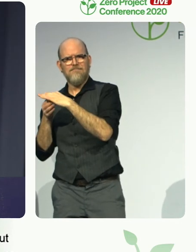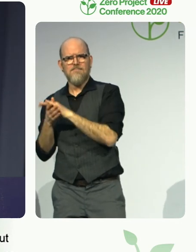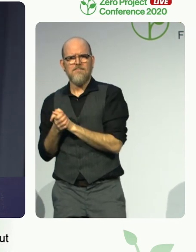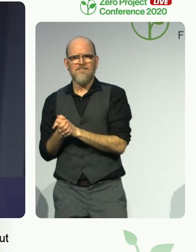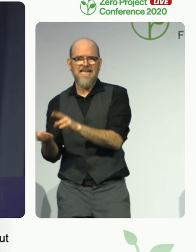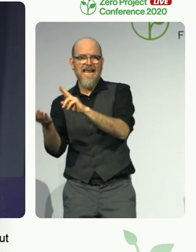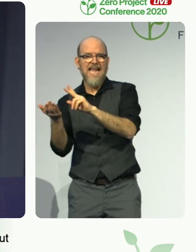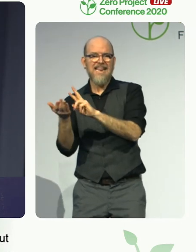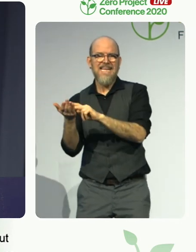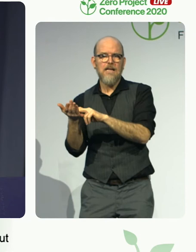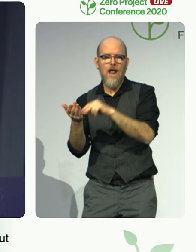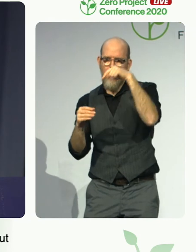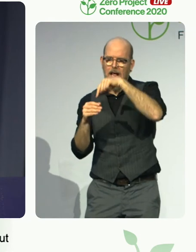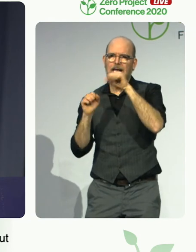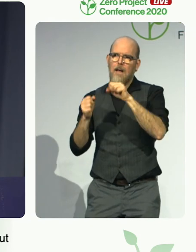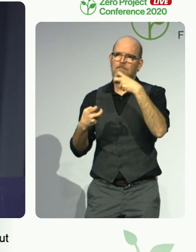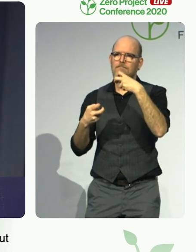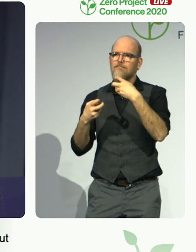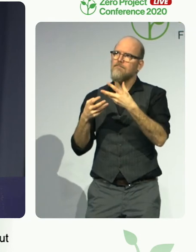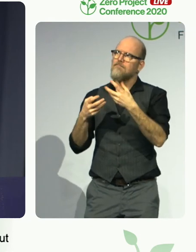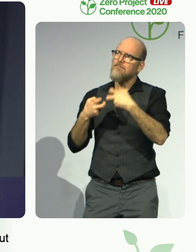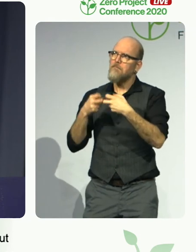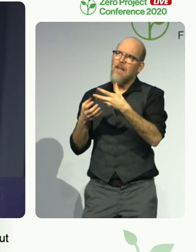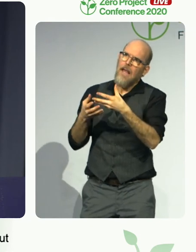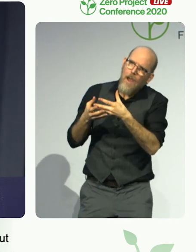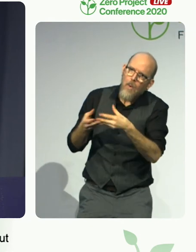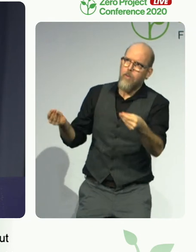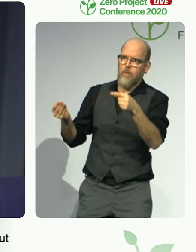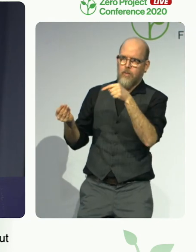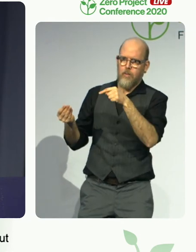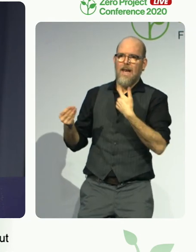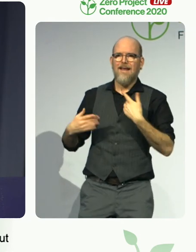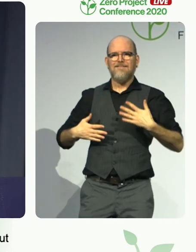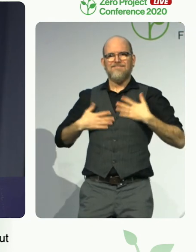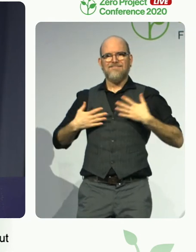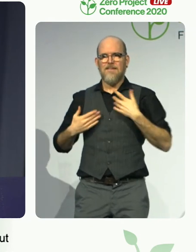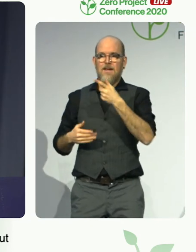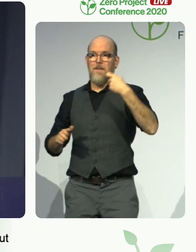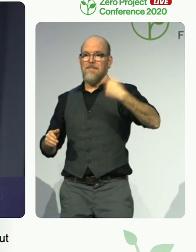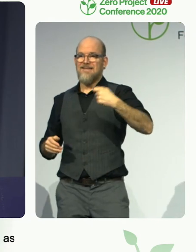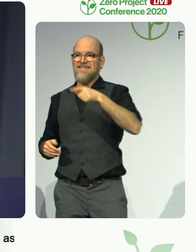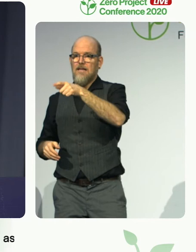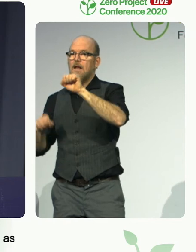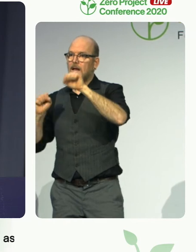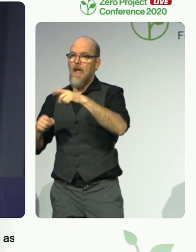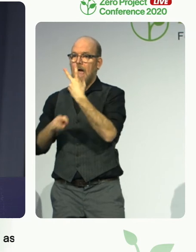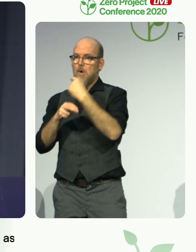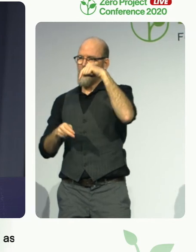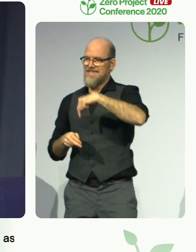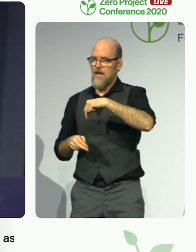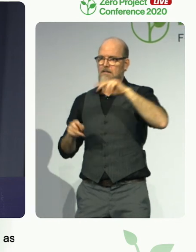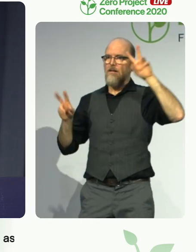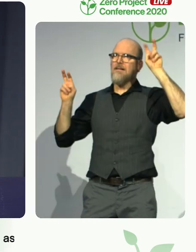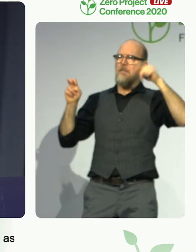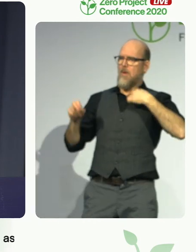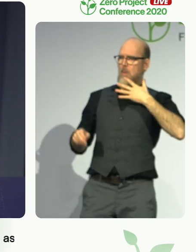that the President really wants to change the situation in Austria. Thank you for that. Let